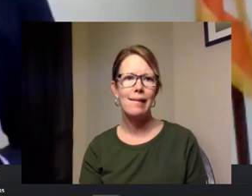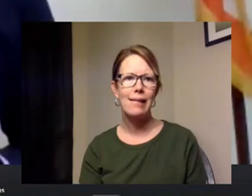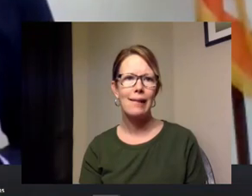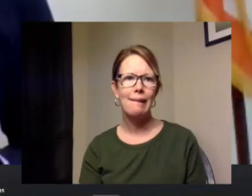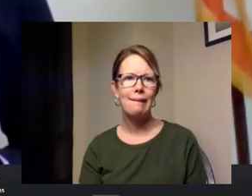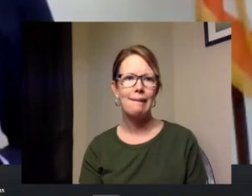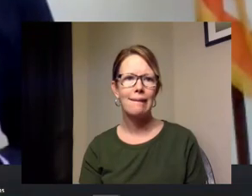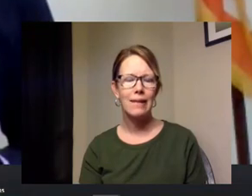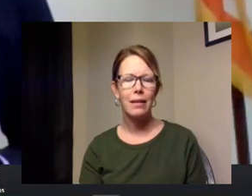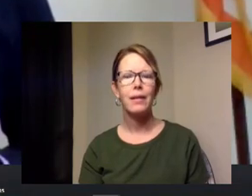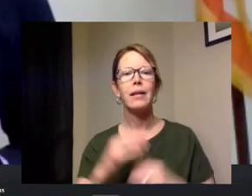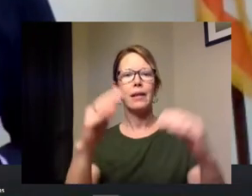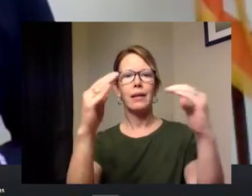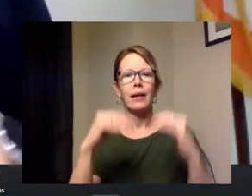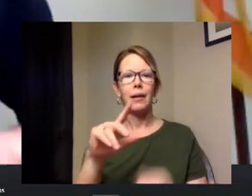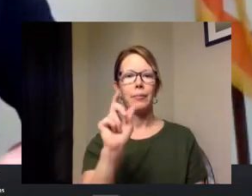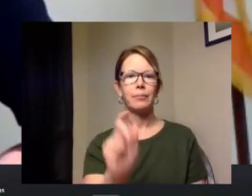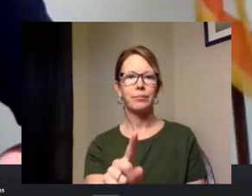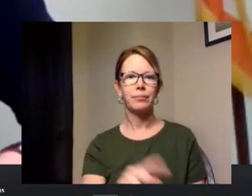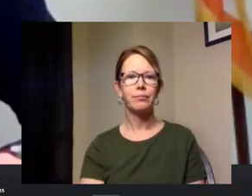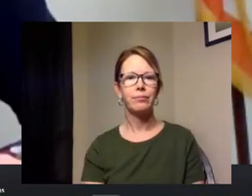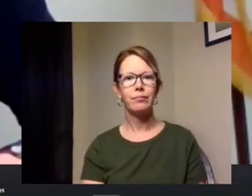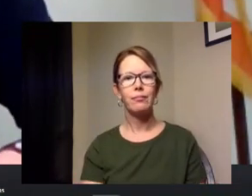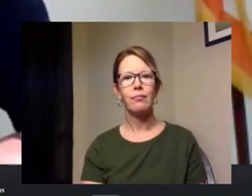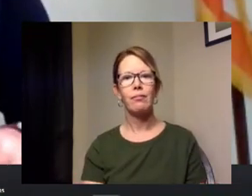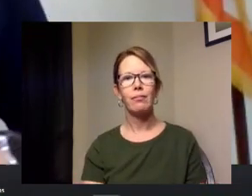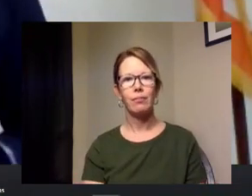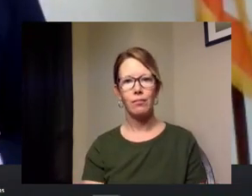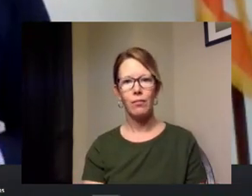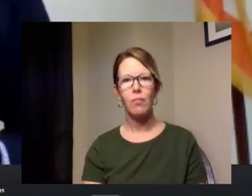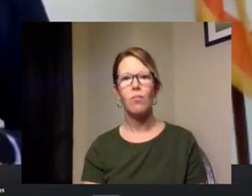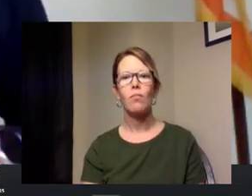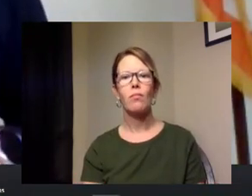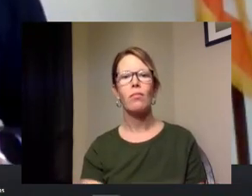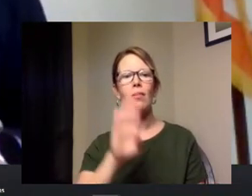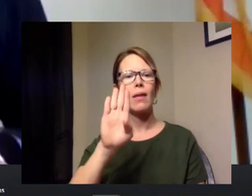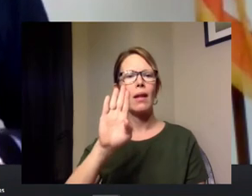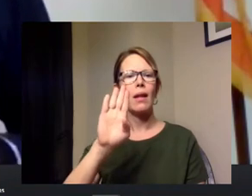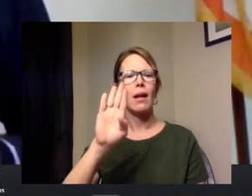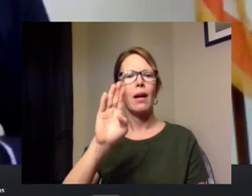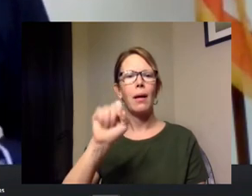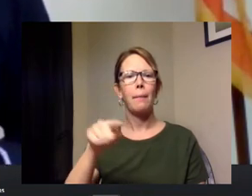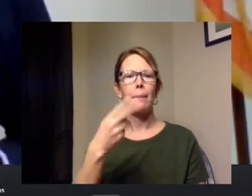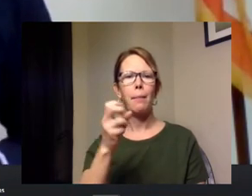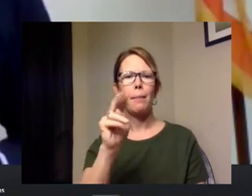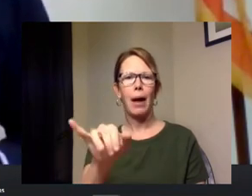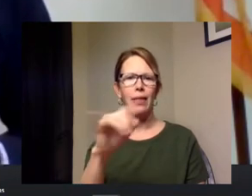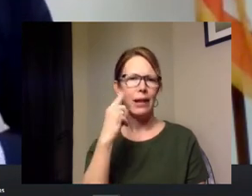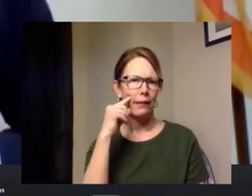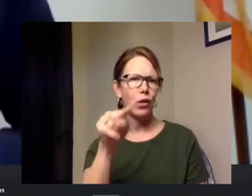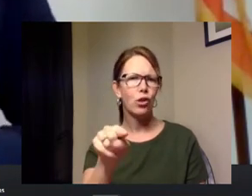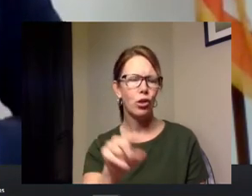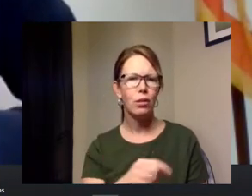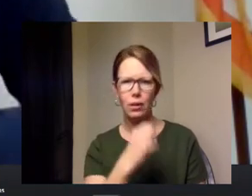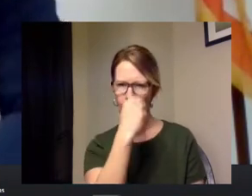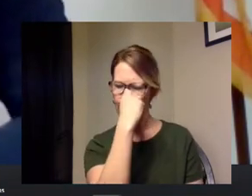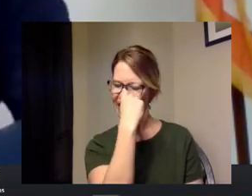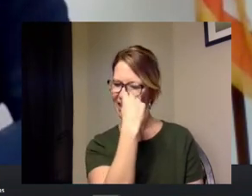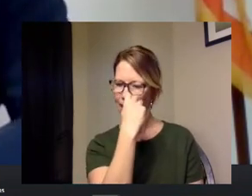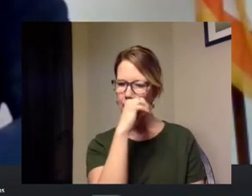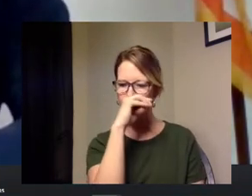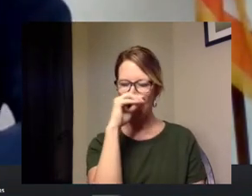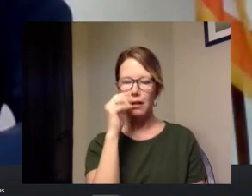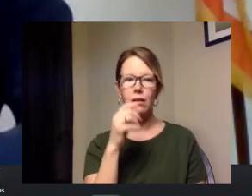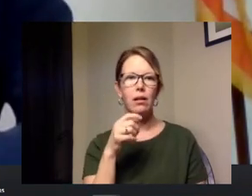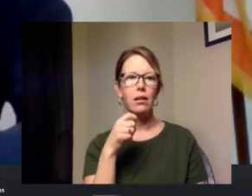okay next question bethany i think this one this one um would be for you please